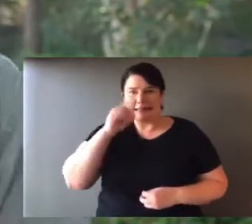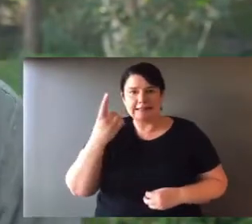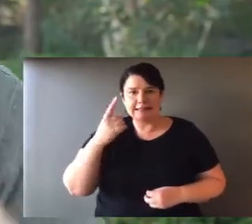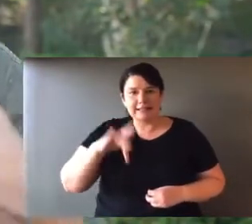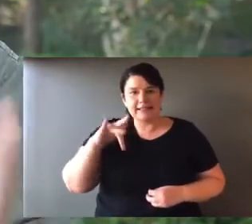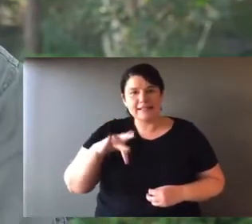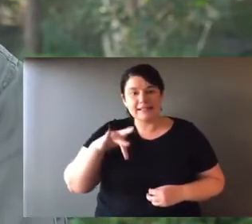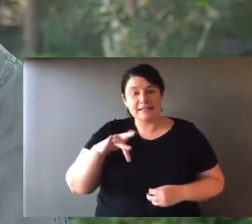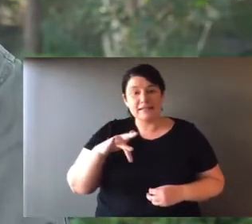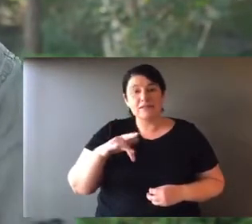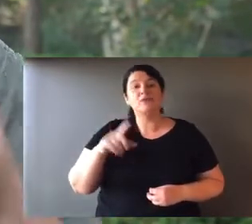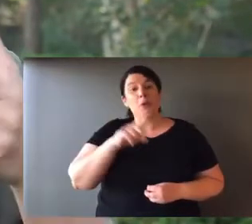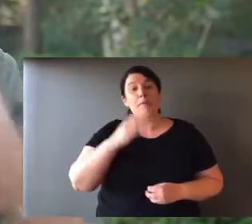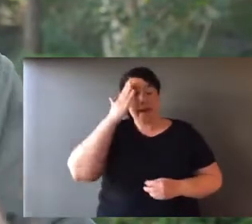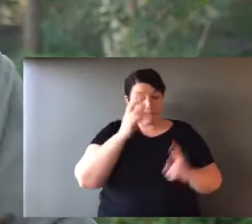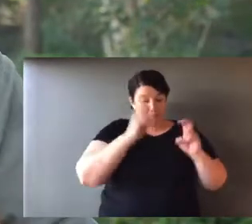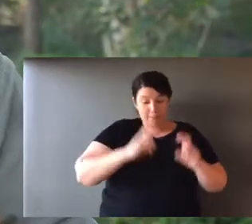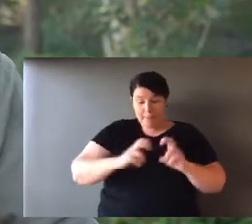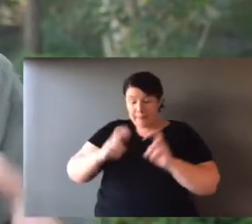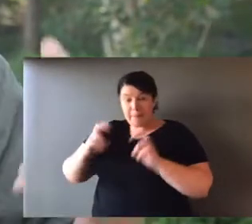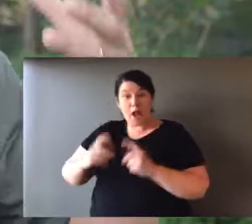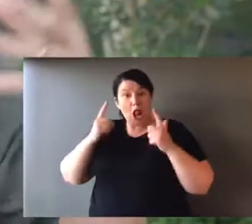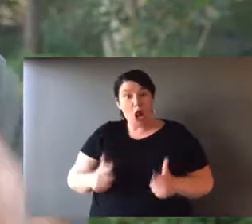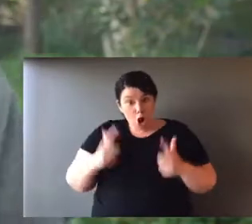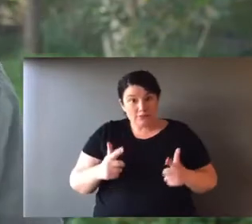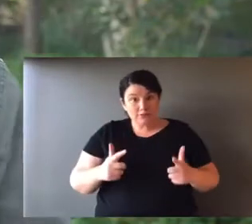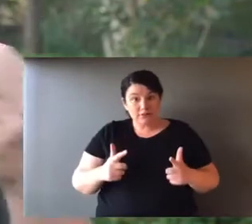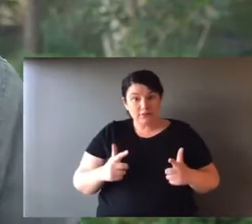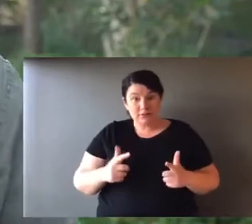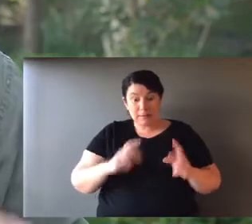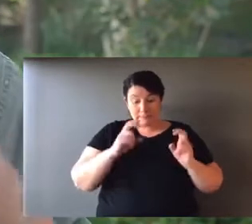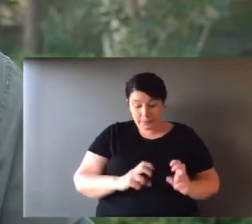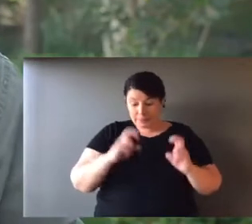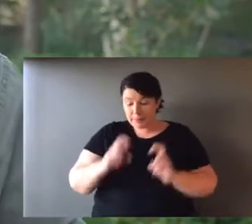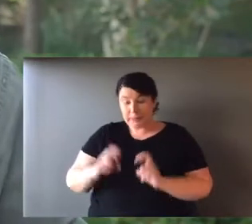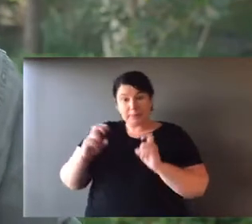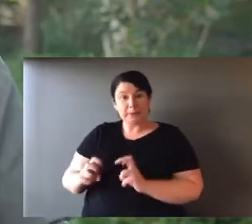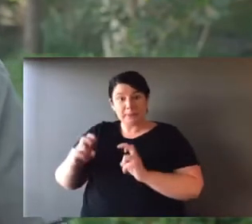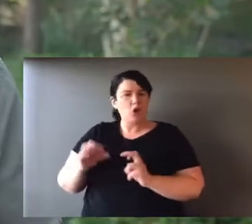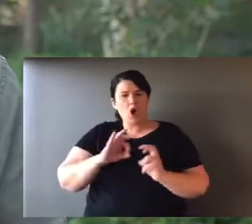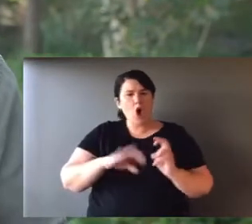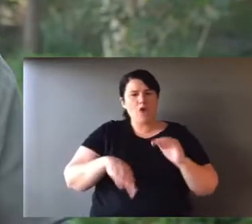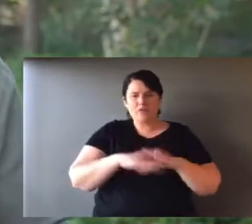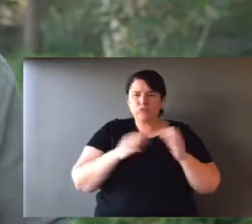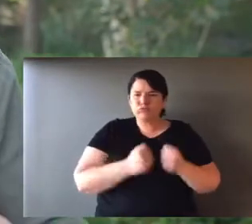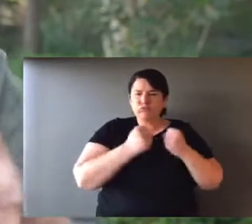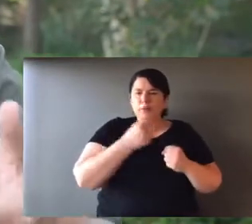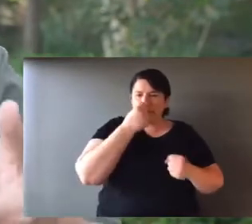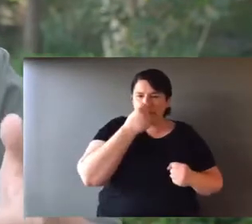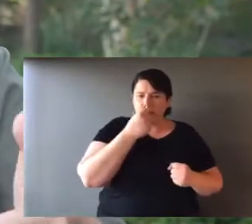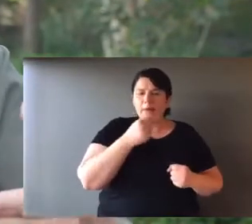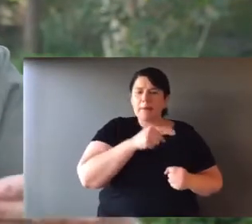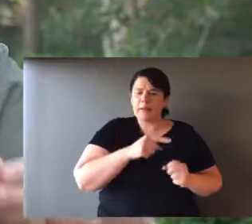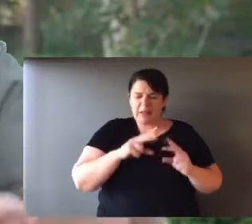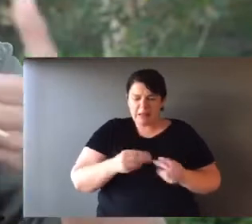digest eucalyptus. So mum actually goes to the toilet more than she needs to. And she keeps doing that. And then she